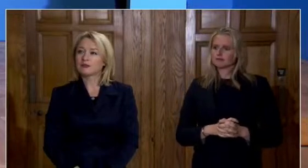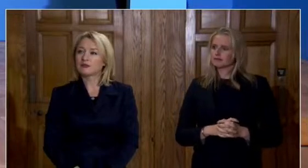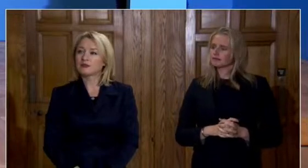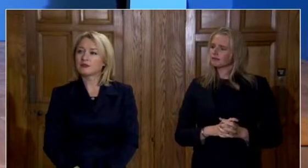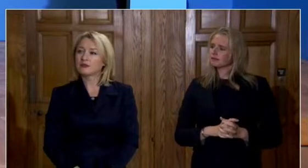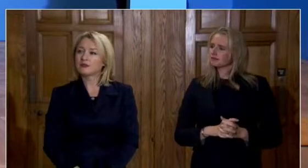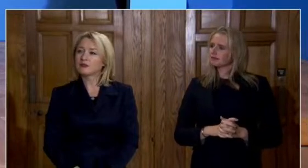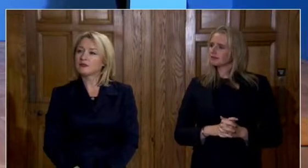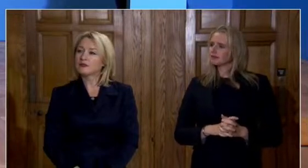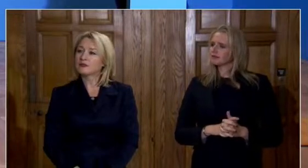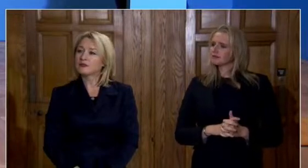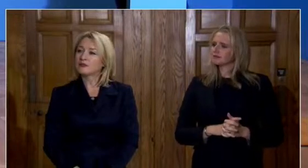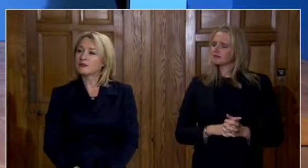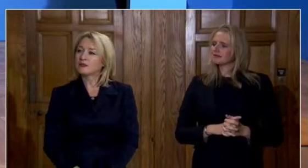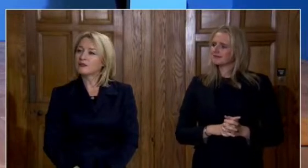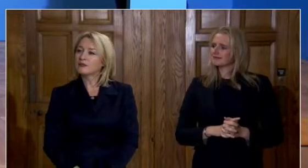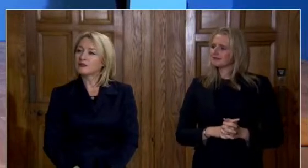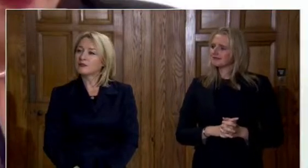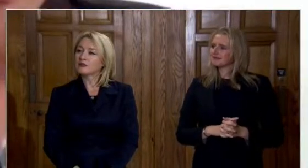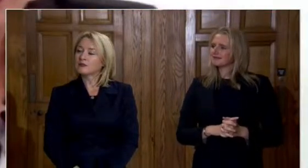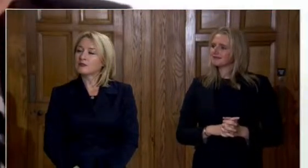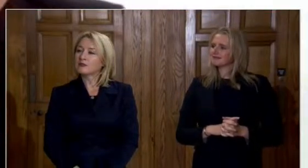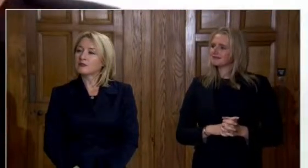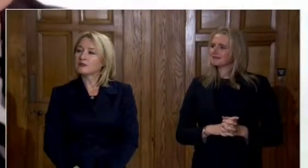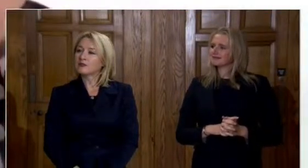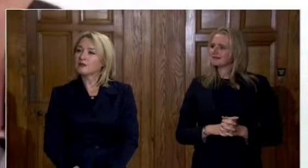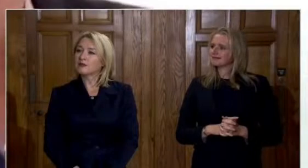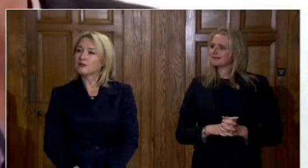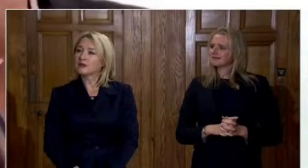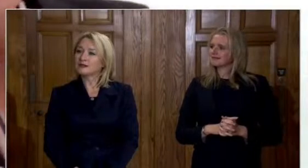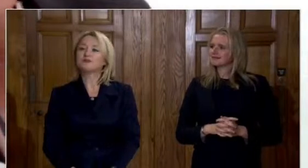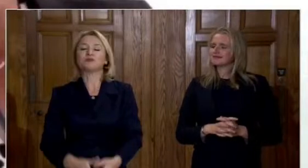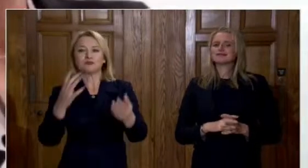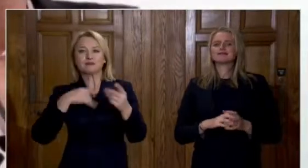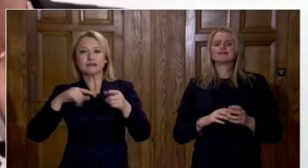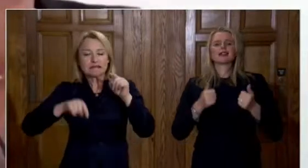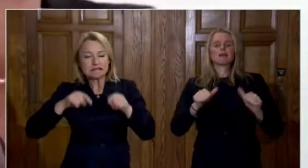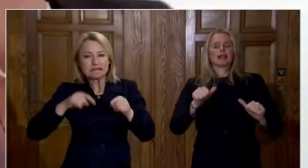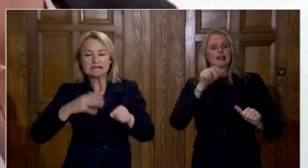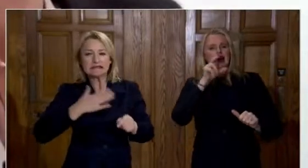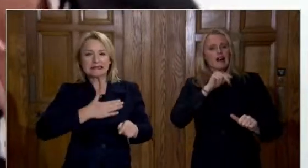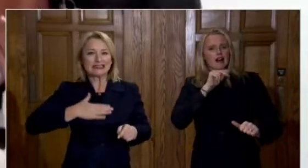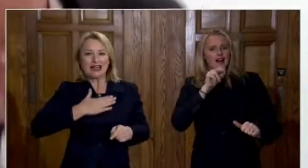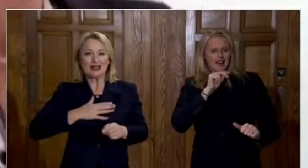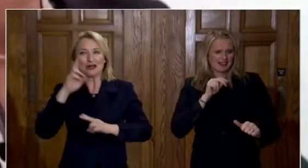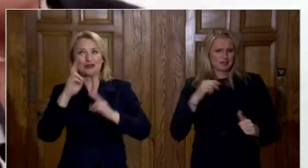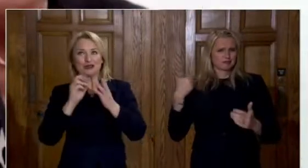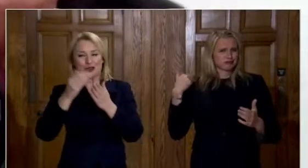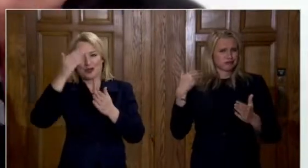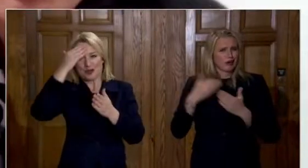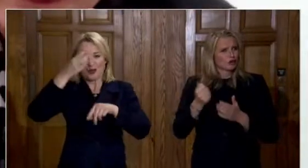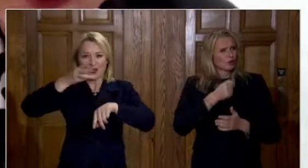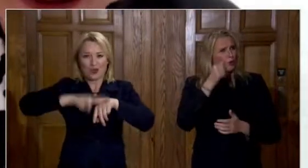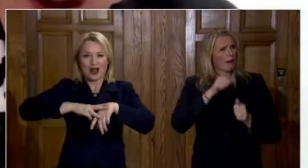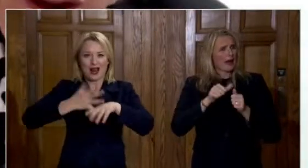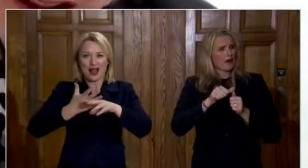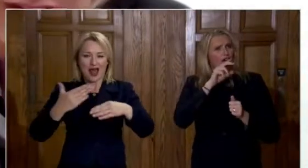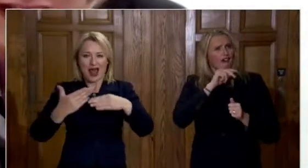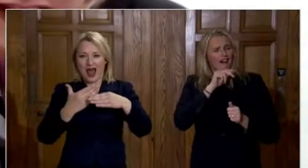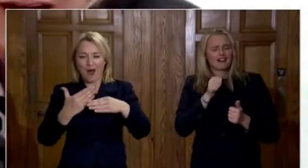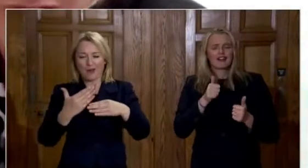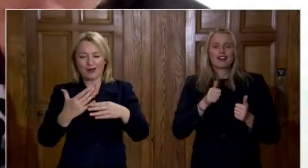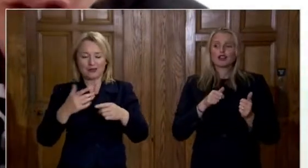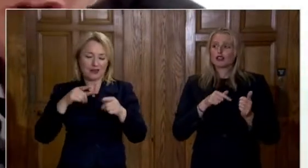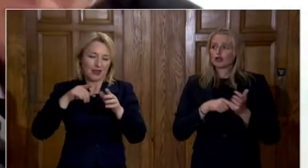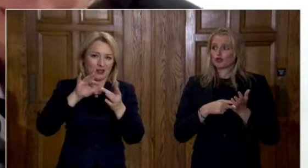Tracy, you're on mute. You'd think I'd have learned it by now, wouldn't you? But anyway, good afternoon, gentlemen. Tracy McGee,